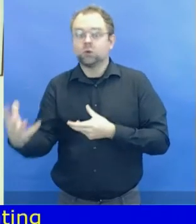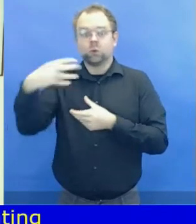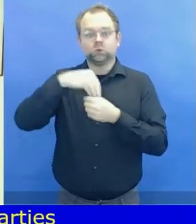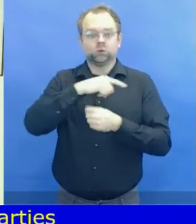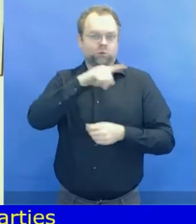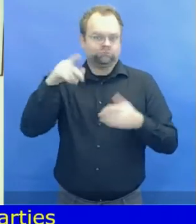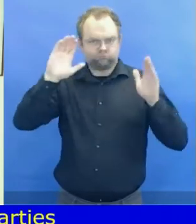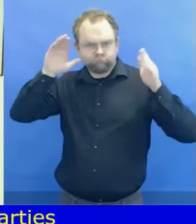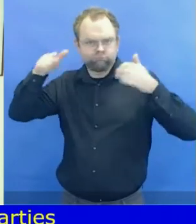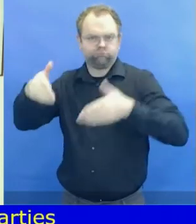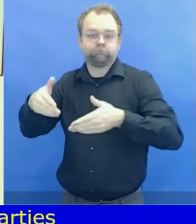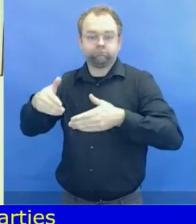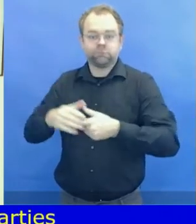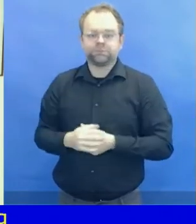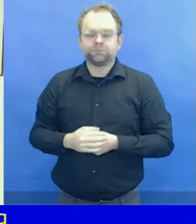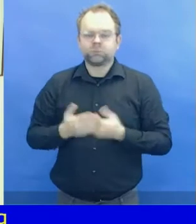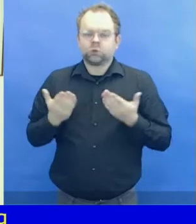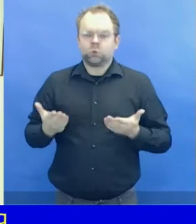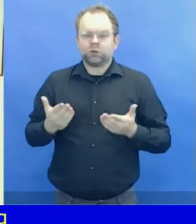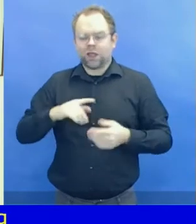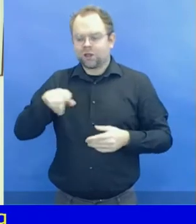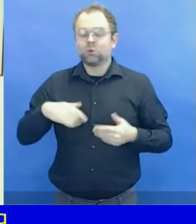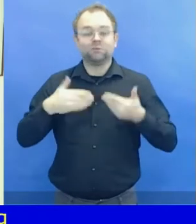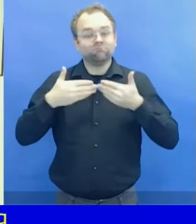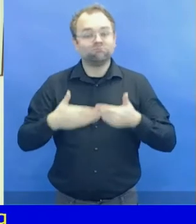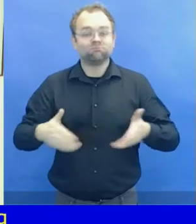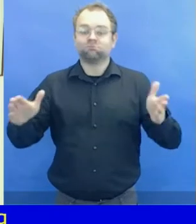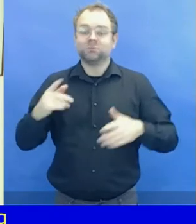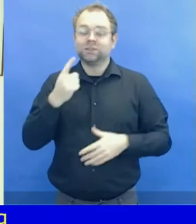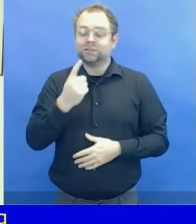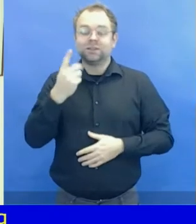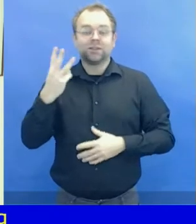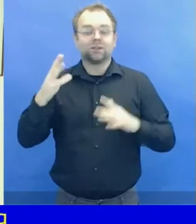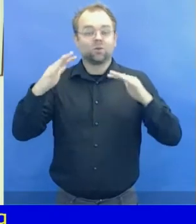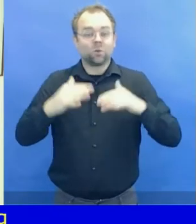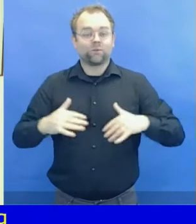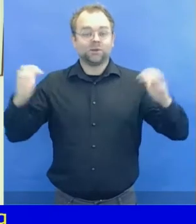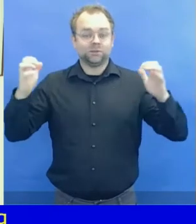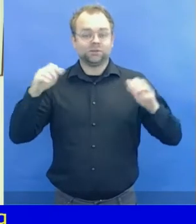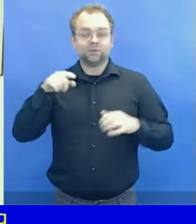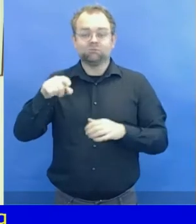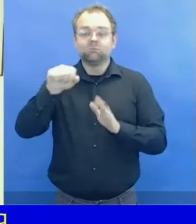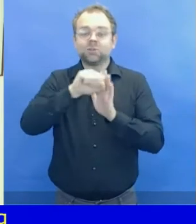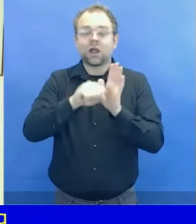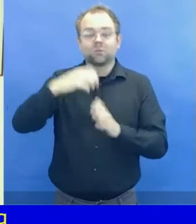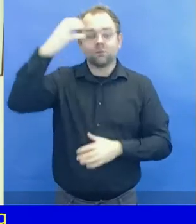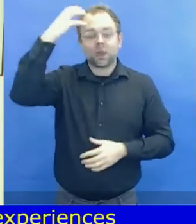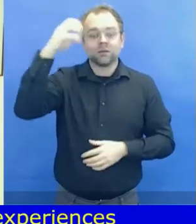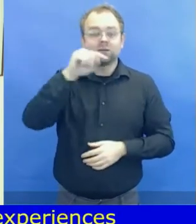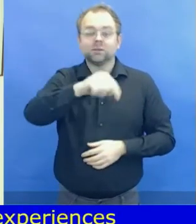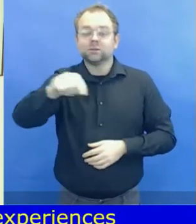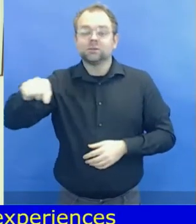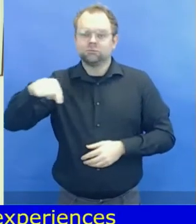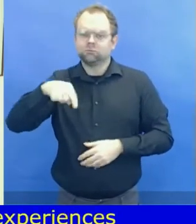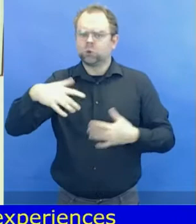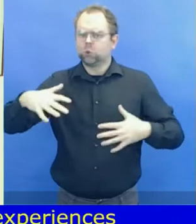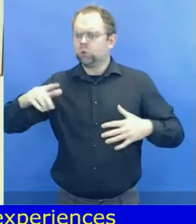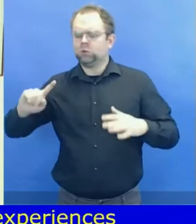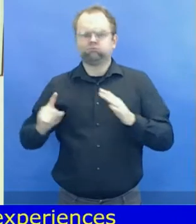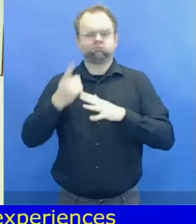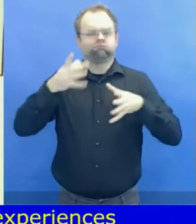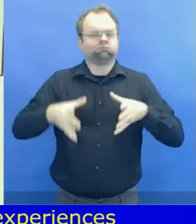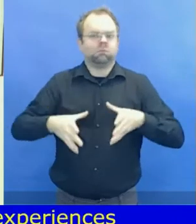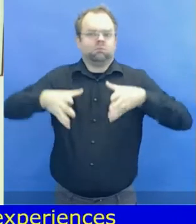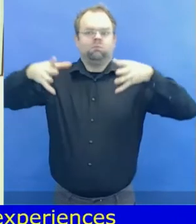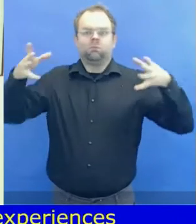and identify gaps and strengthen our public policies and improve practices to fully implement the